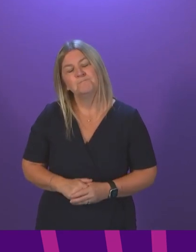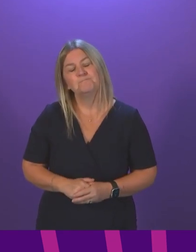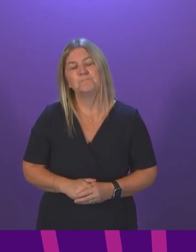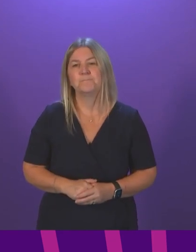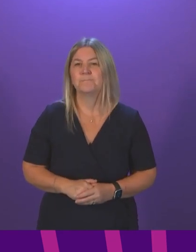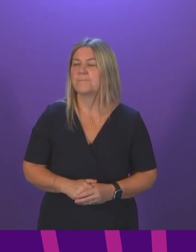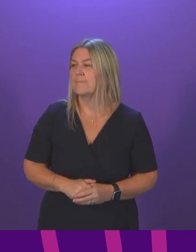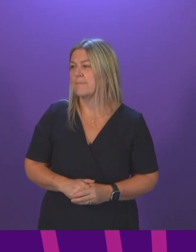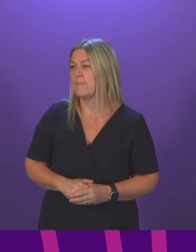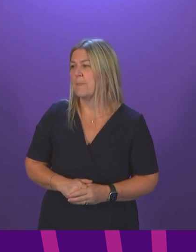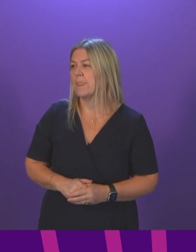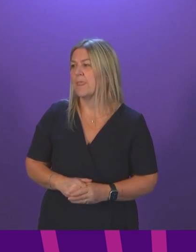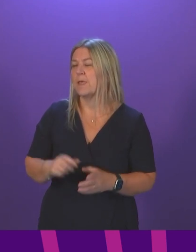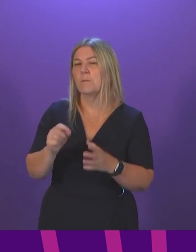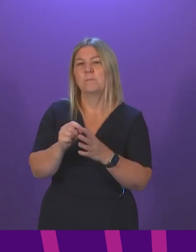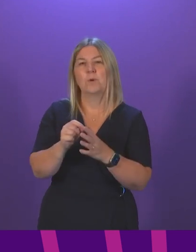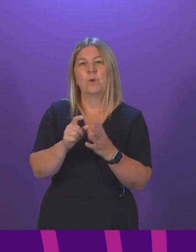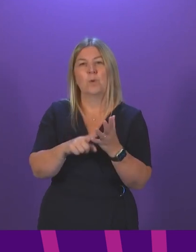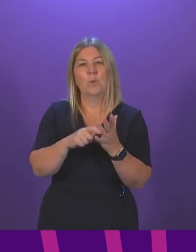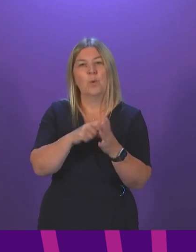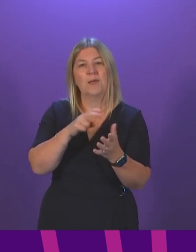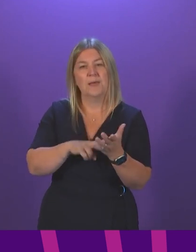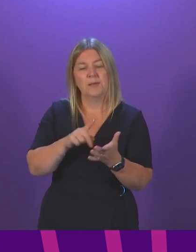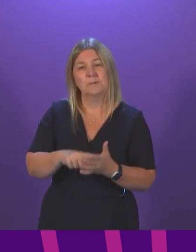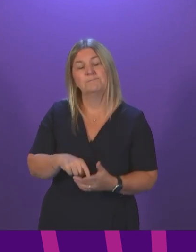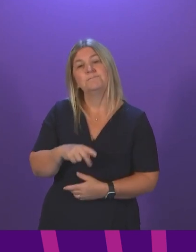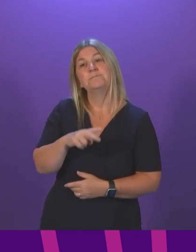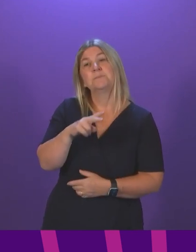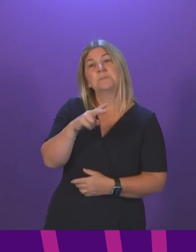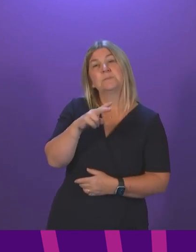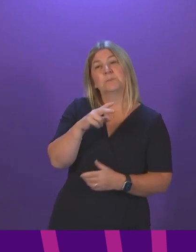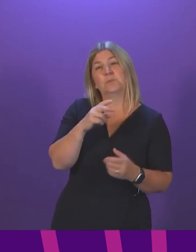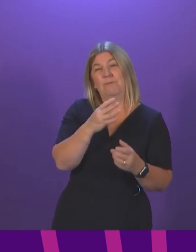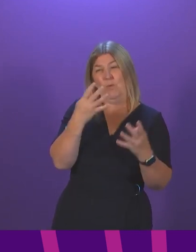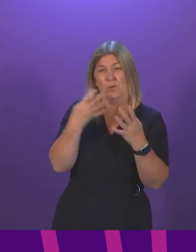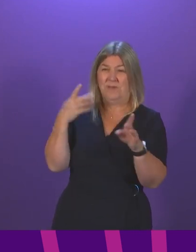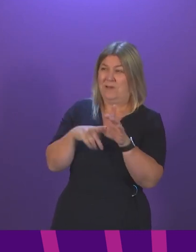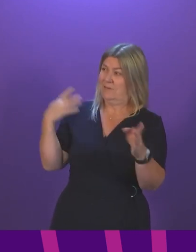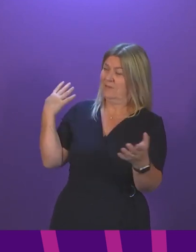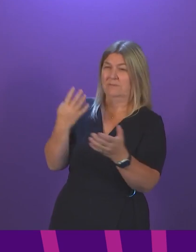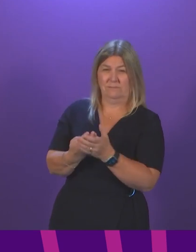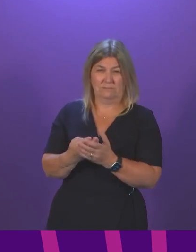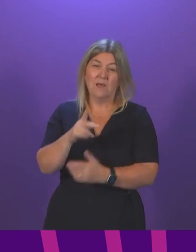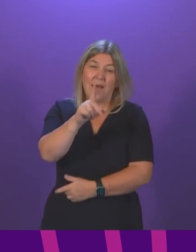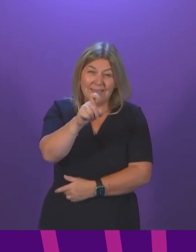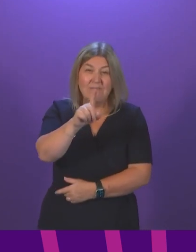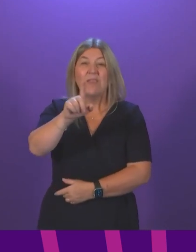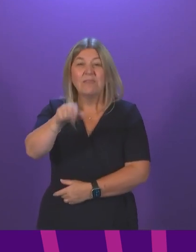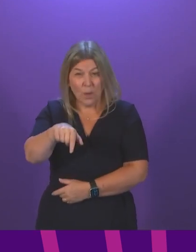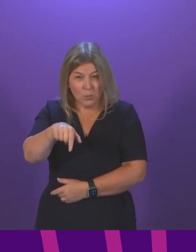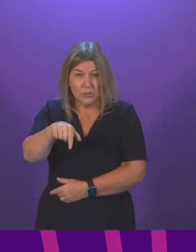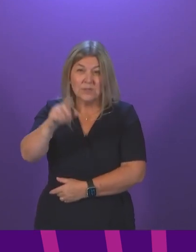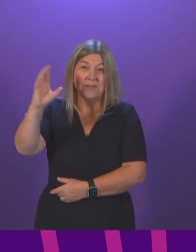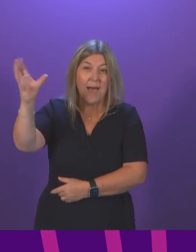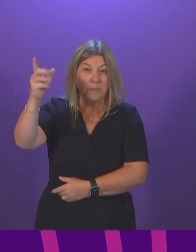Paul O'Kane. Between 2016-17 and 2019-20, over 11,000 ambulances were sent out with a single crew member,